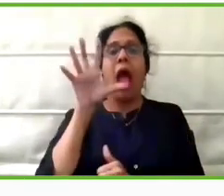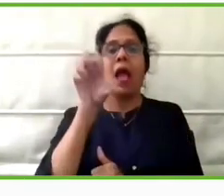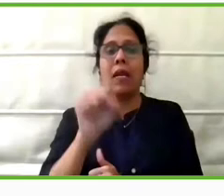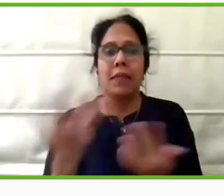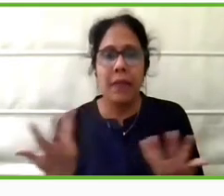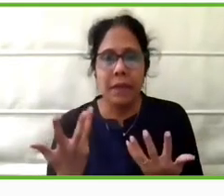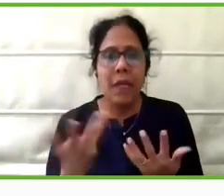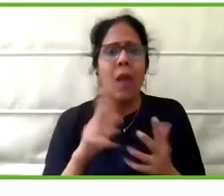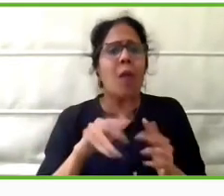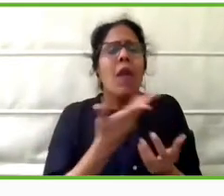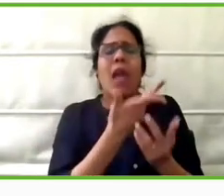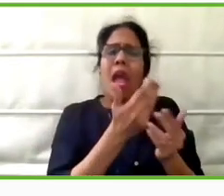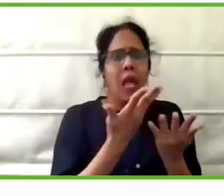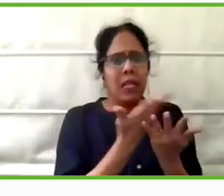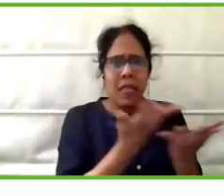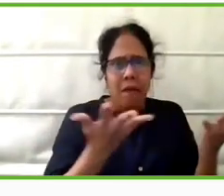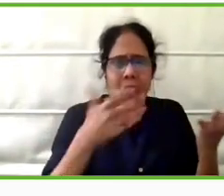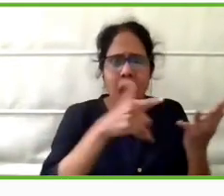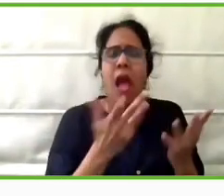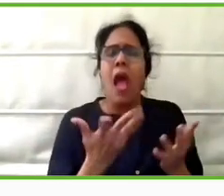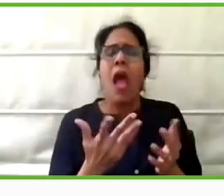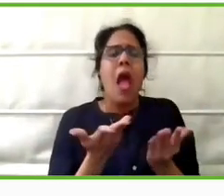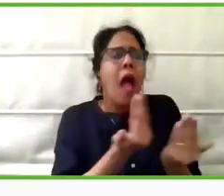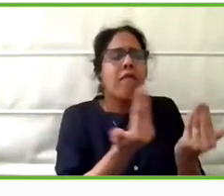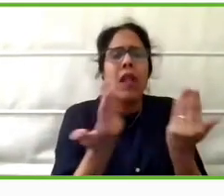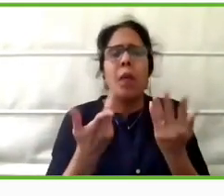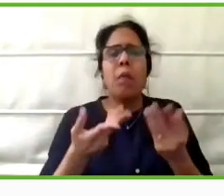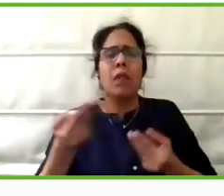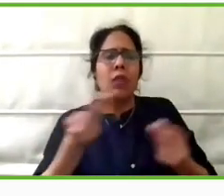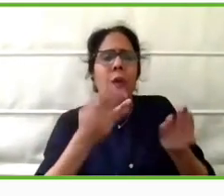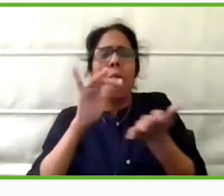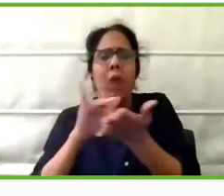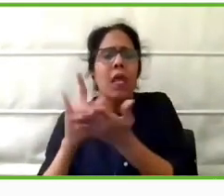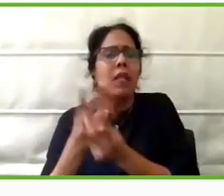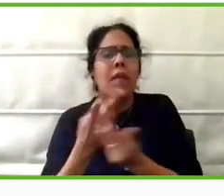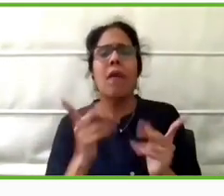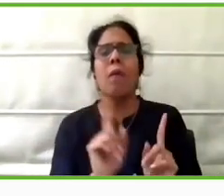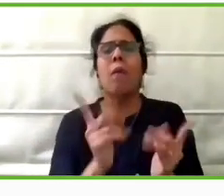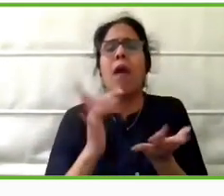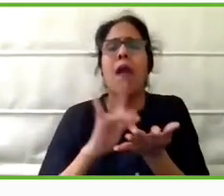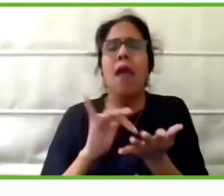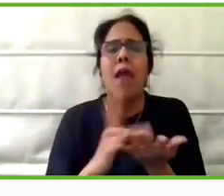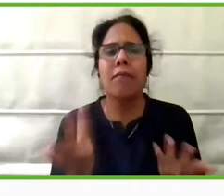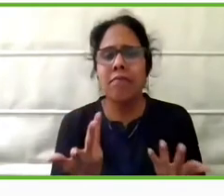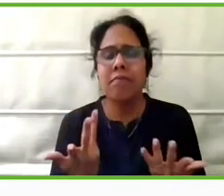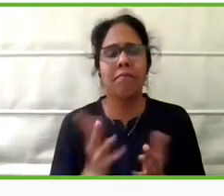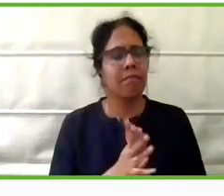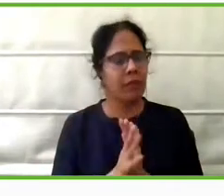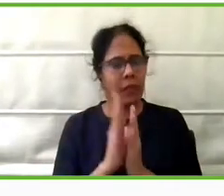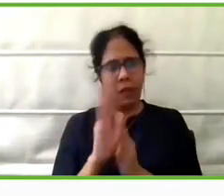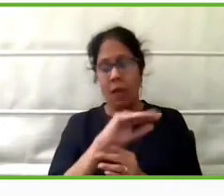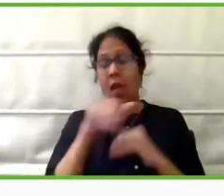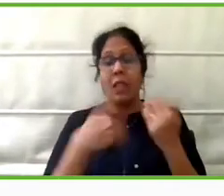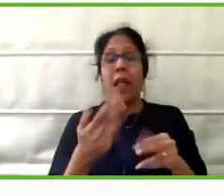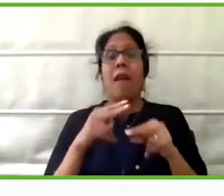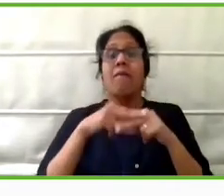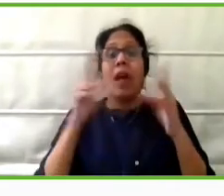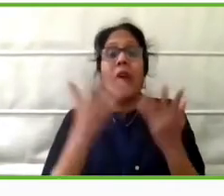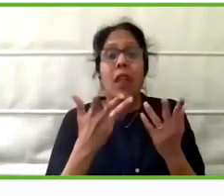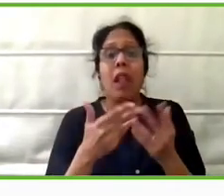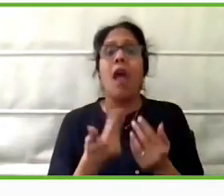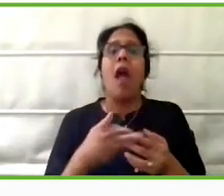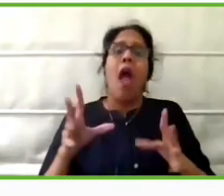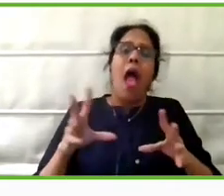devices available to everyone who needs that? That's another challenge. And ultimately acceptance of the device